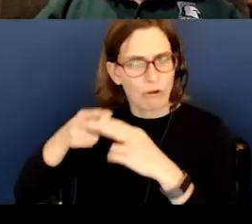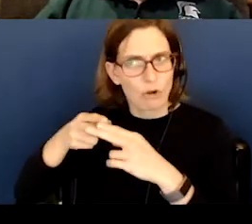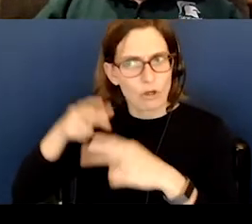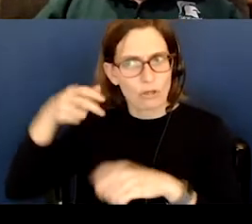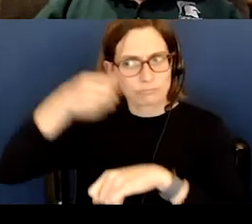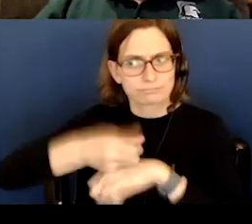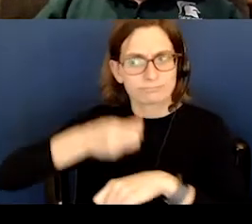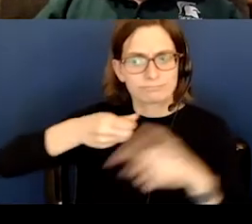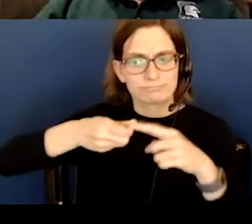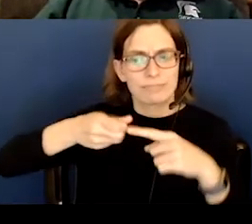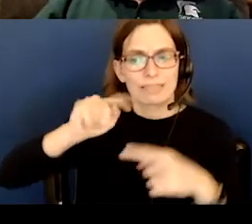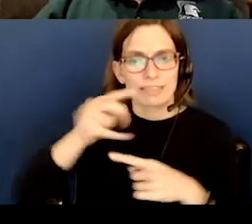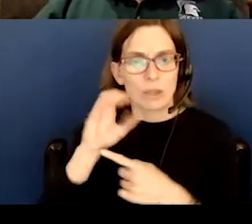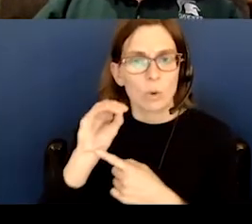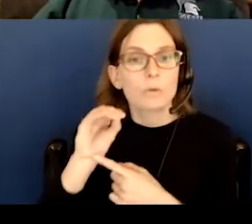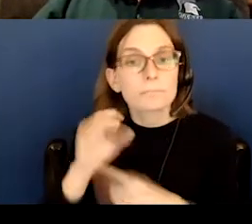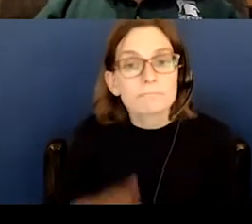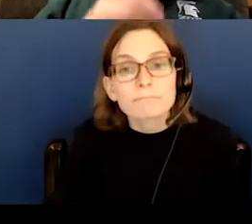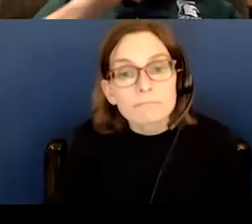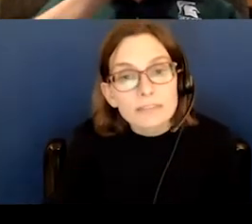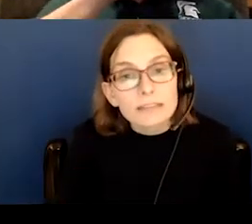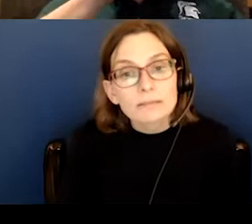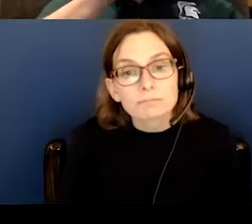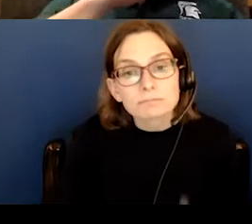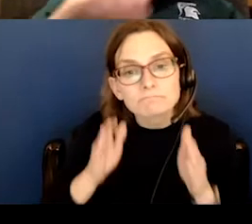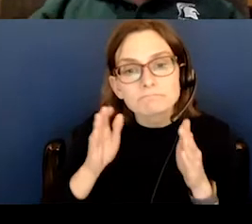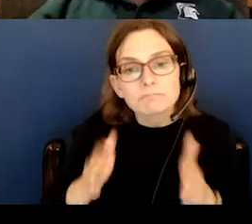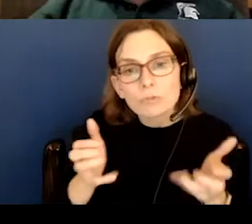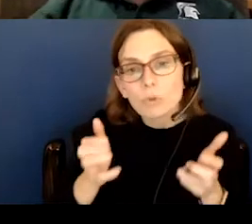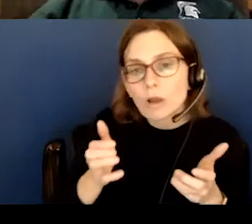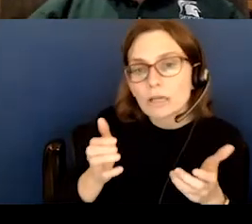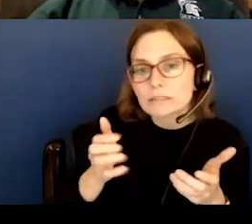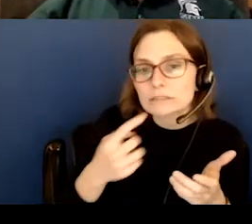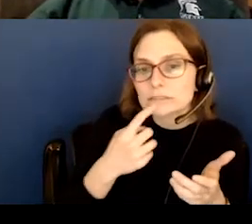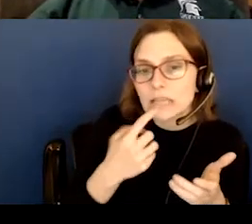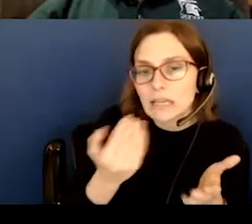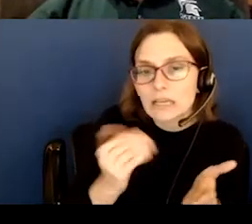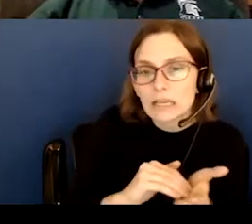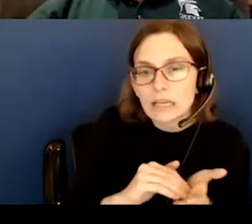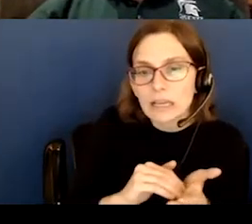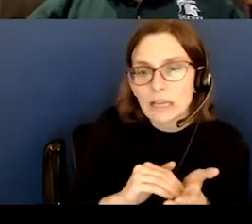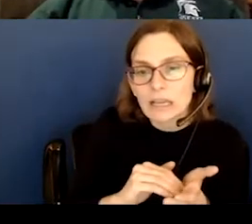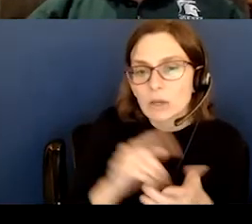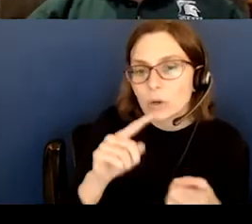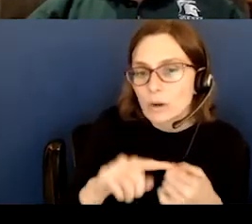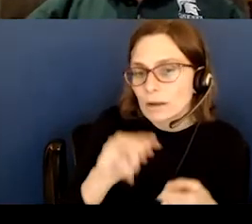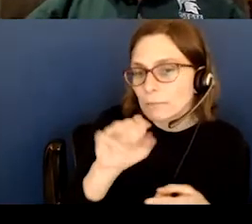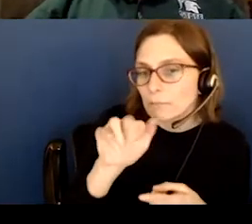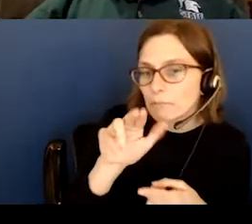Okay. This person just wants a refresher. When is the date range for the Mars Uranus conjunction?